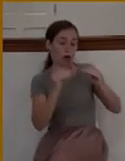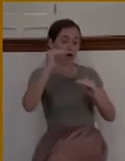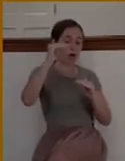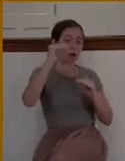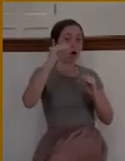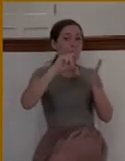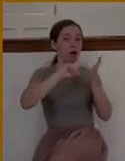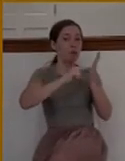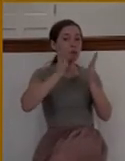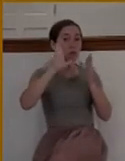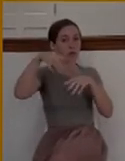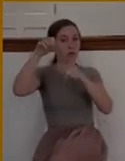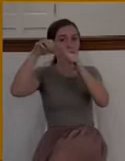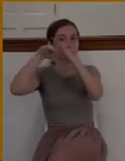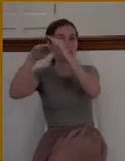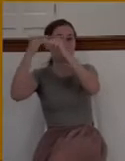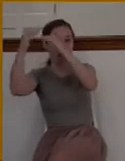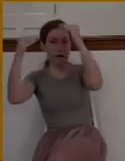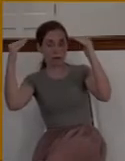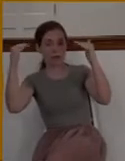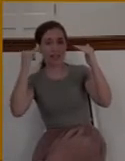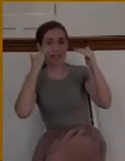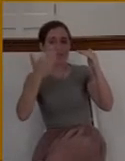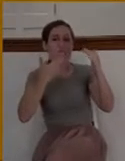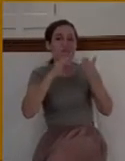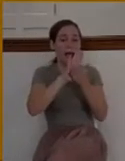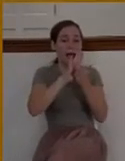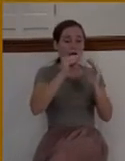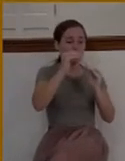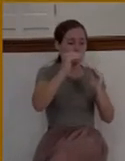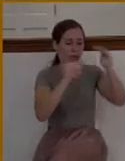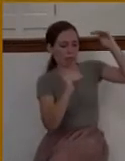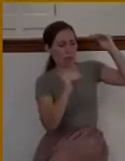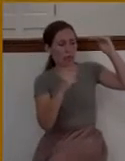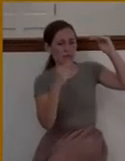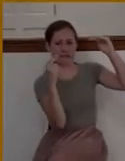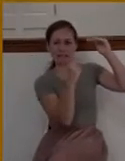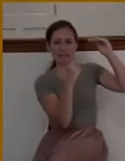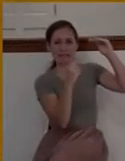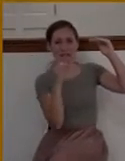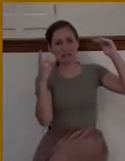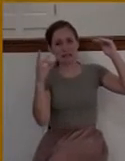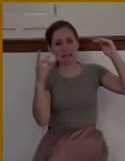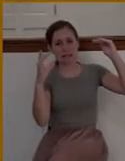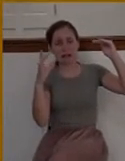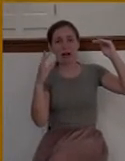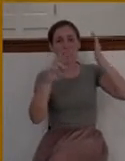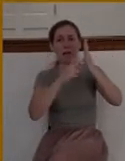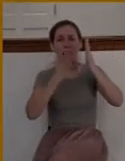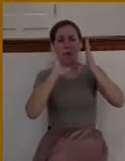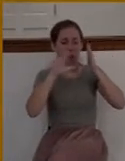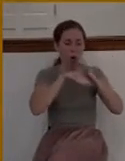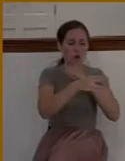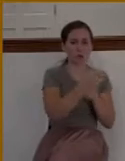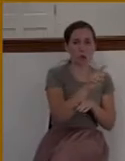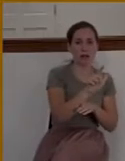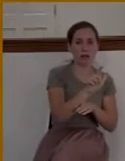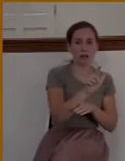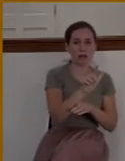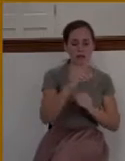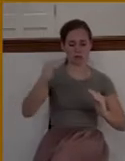excuse me, if your bad deeds outweigh your good deeds, you'll go to hell. Let me get that right. And if your good deeds outweigh your bad deeds, you go to heaven.